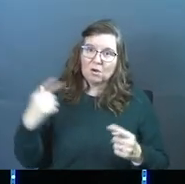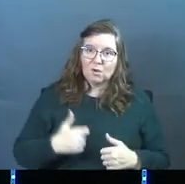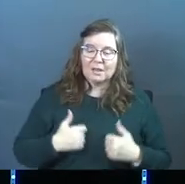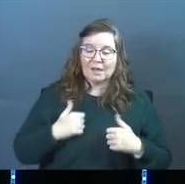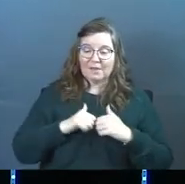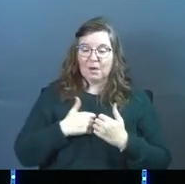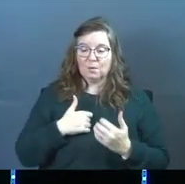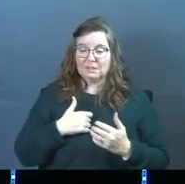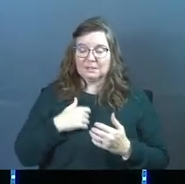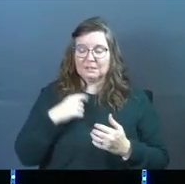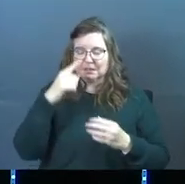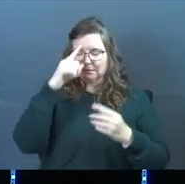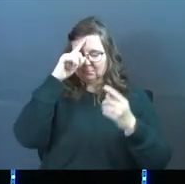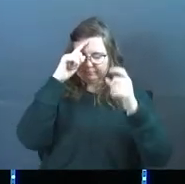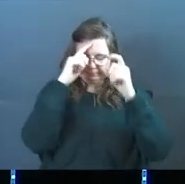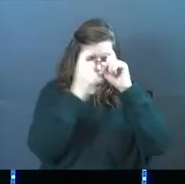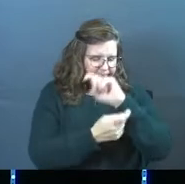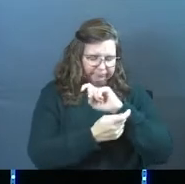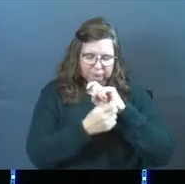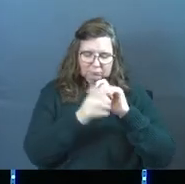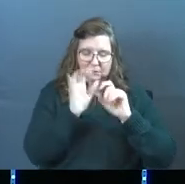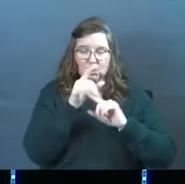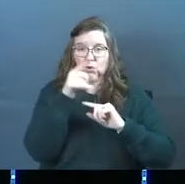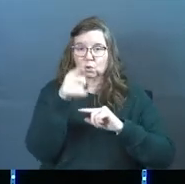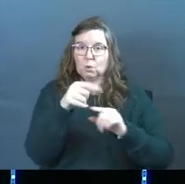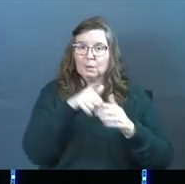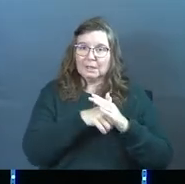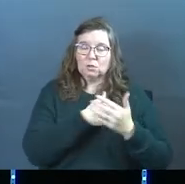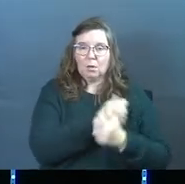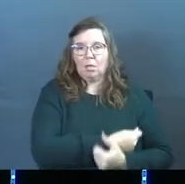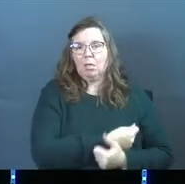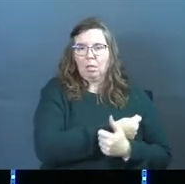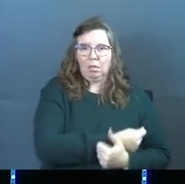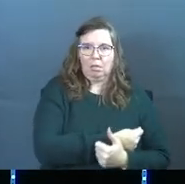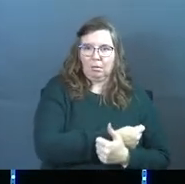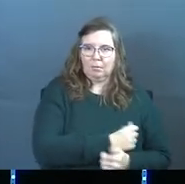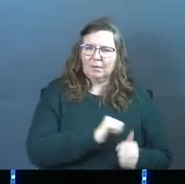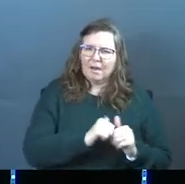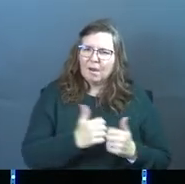life? How has he brainwashed and conditioned you into bondage?